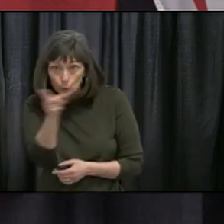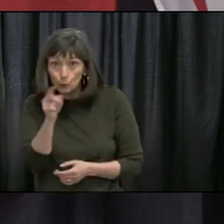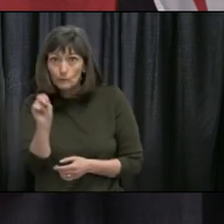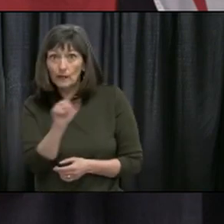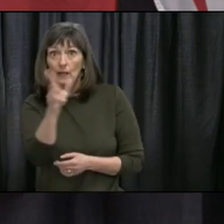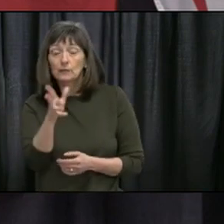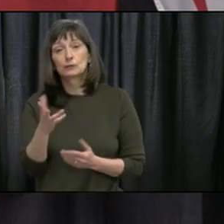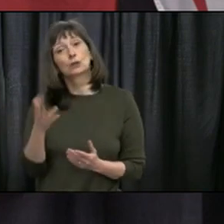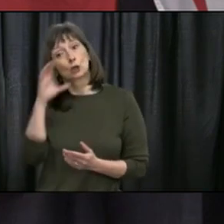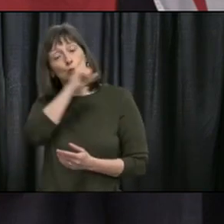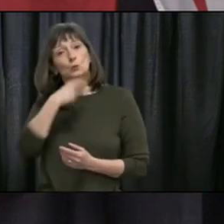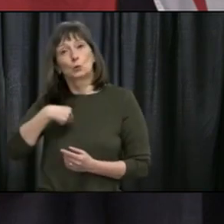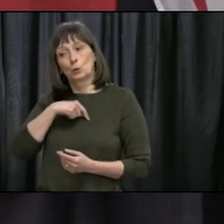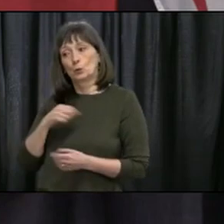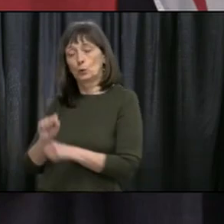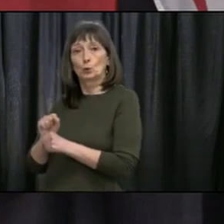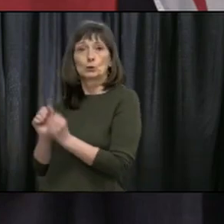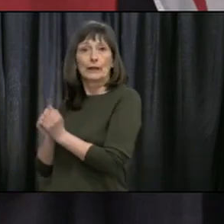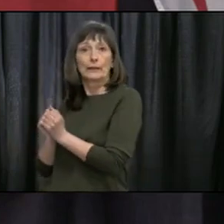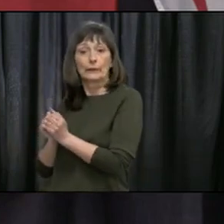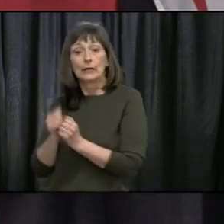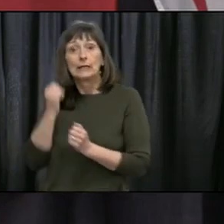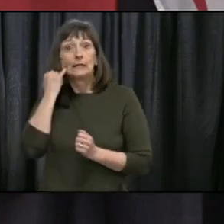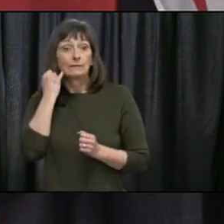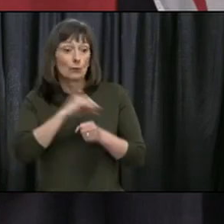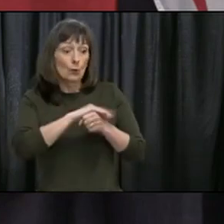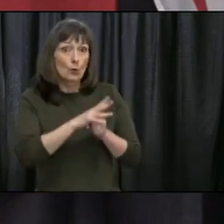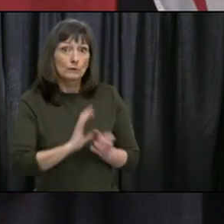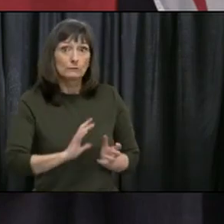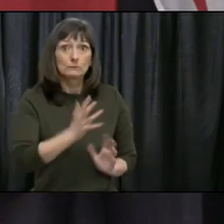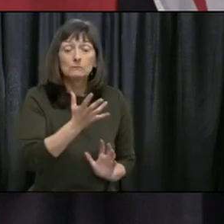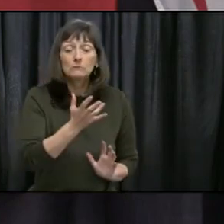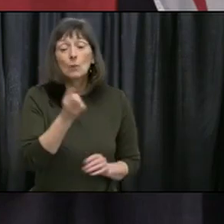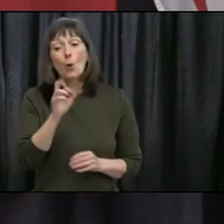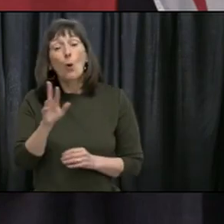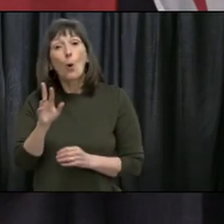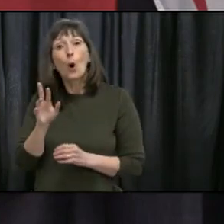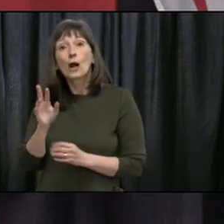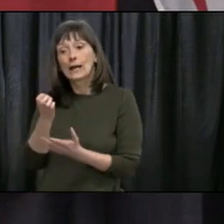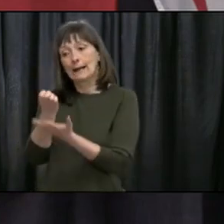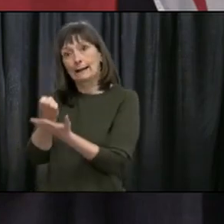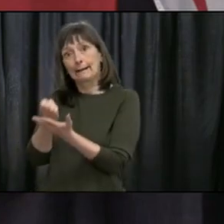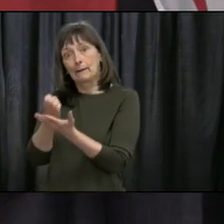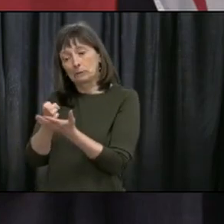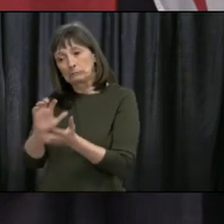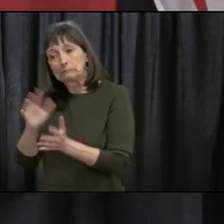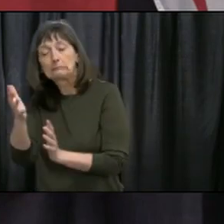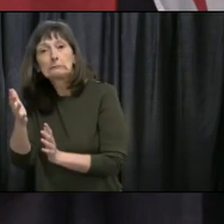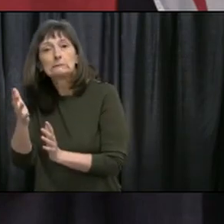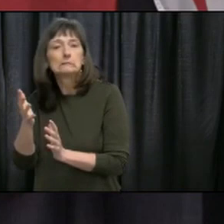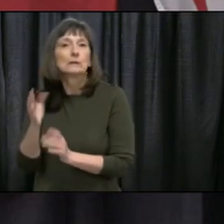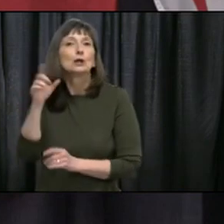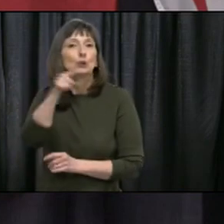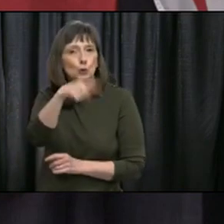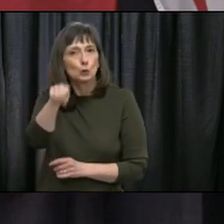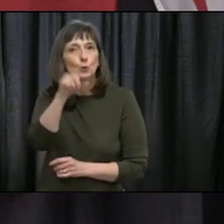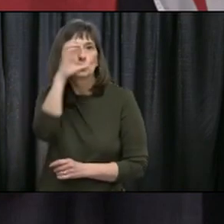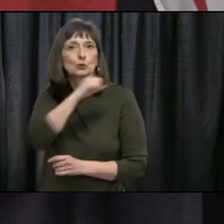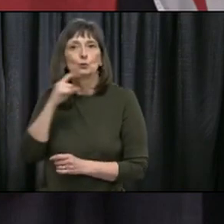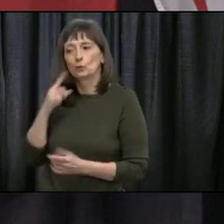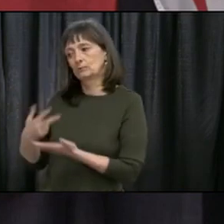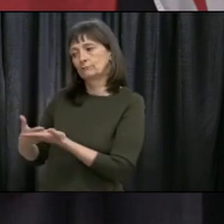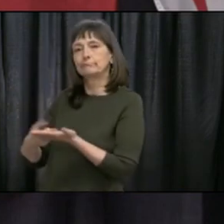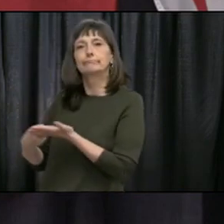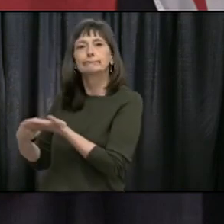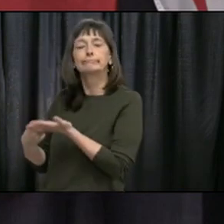an economic crisis. You know, my job and focus right now is on the future of our province and hopefully all the parties, all the MHAs can find a